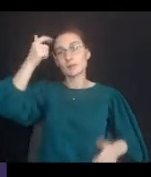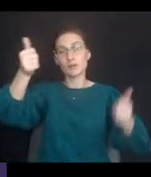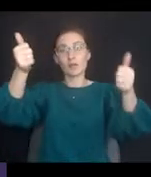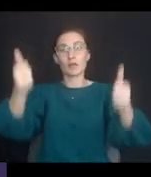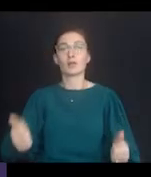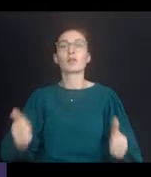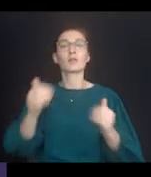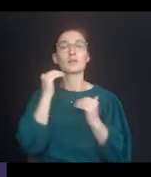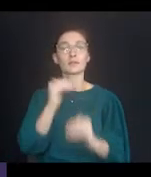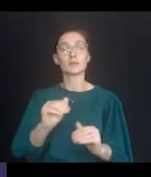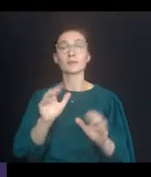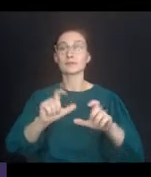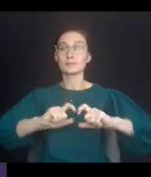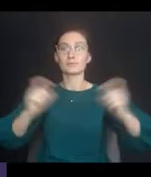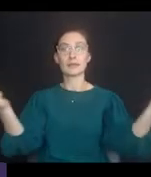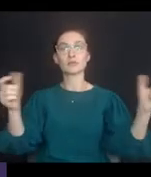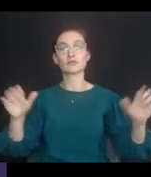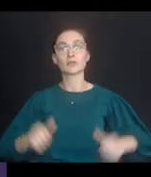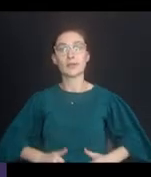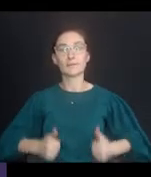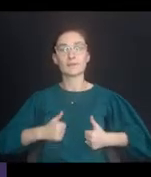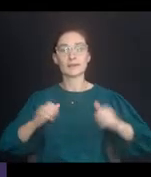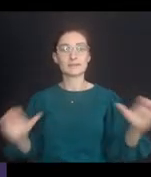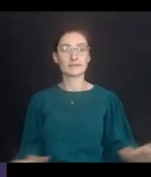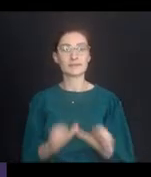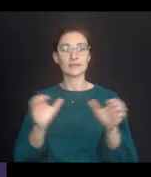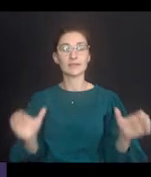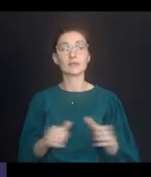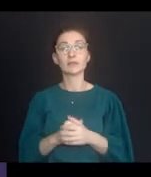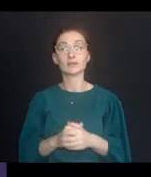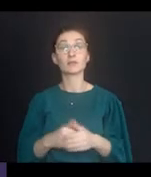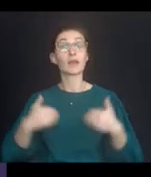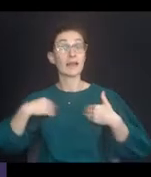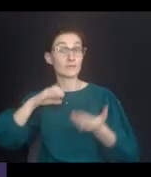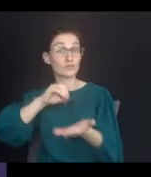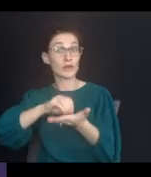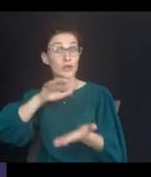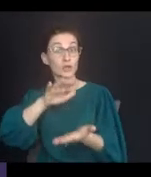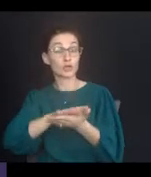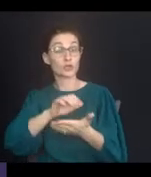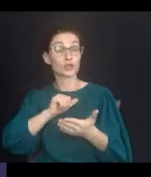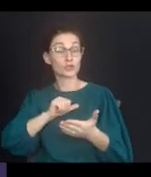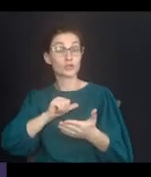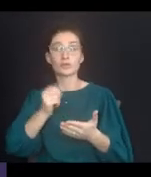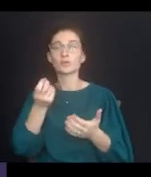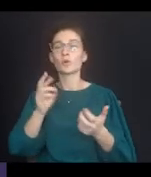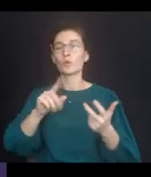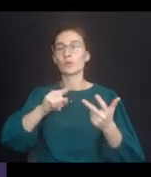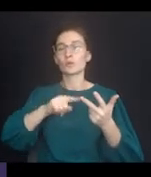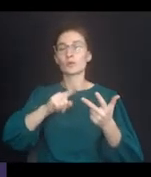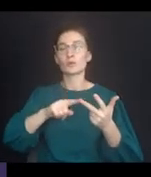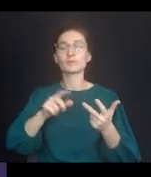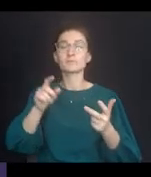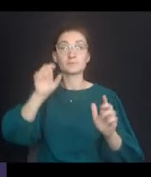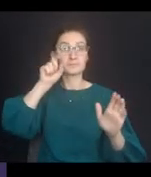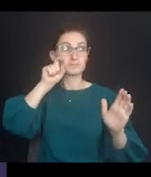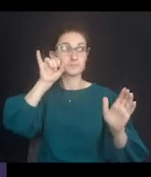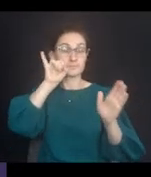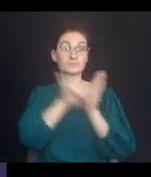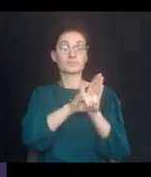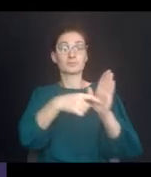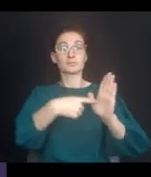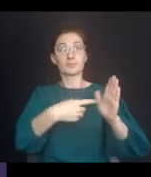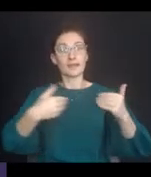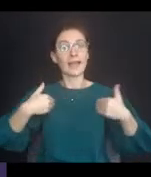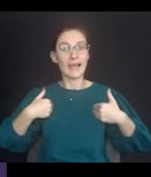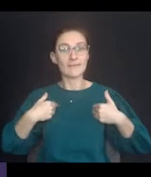impairment that substantially limits a major life activity, has a record of such impairment, or is regarded as having